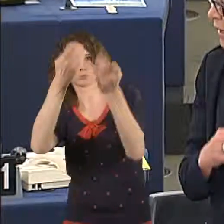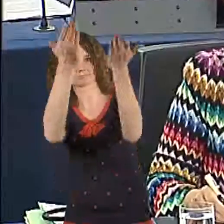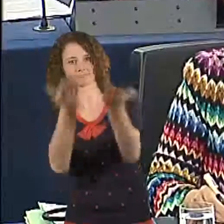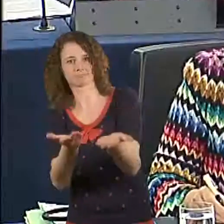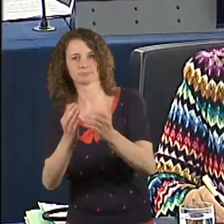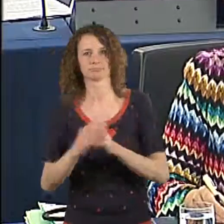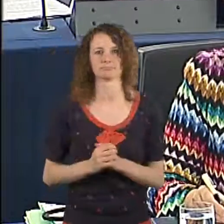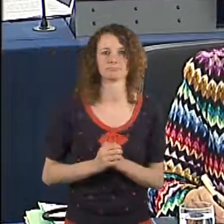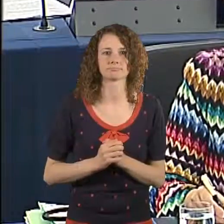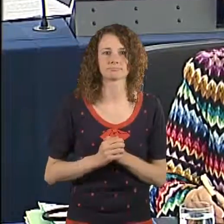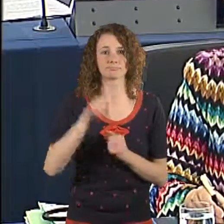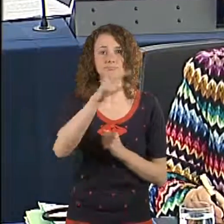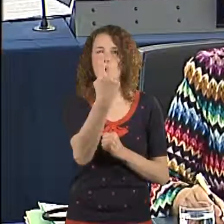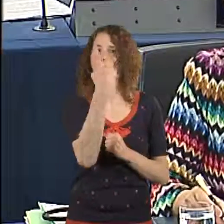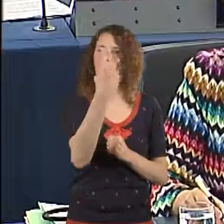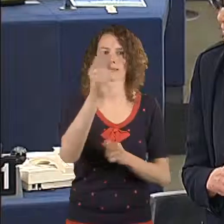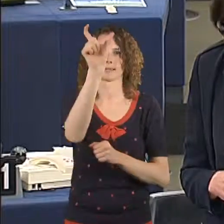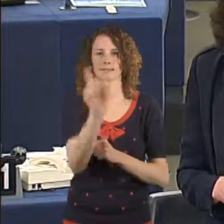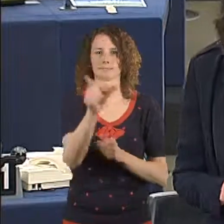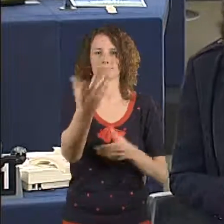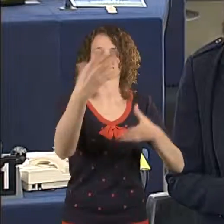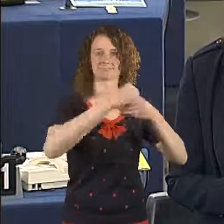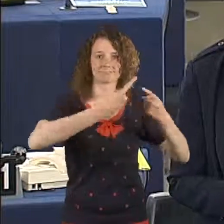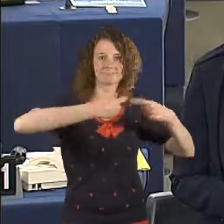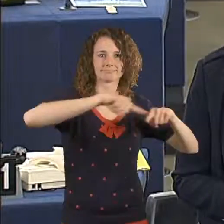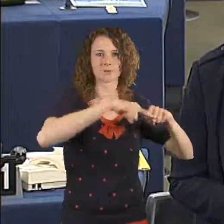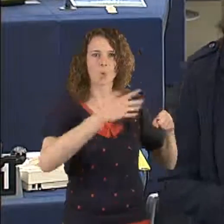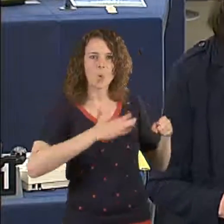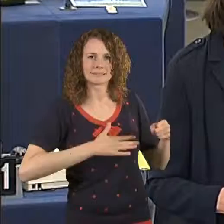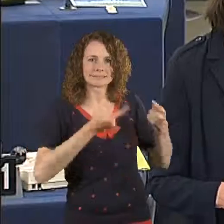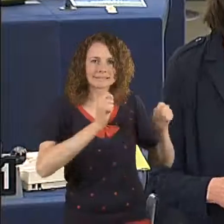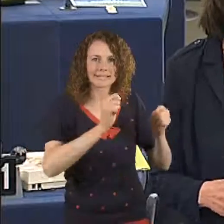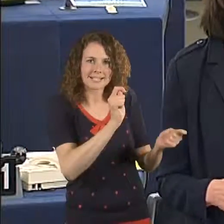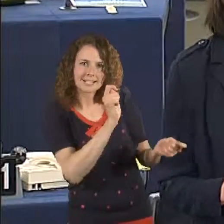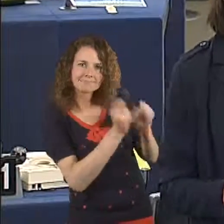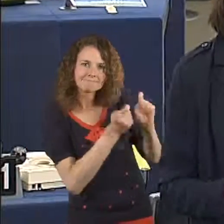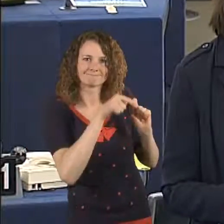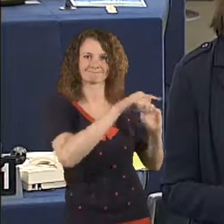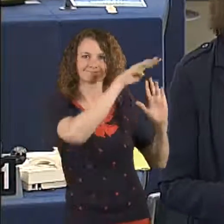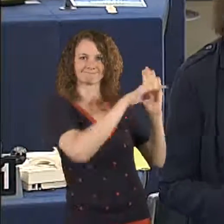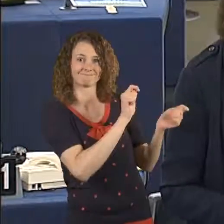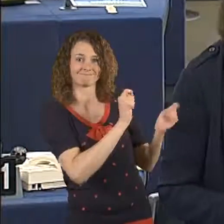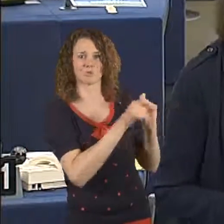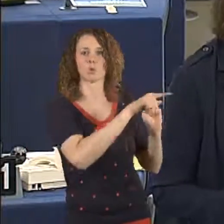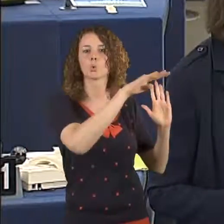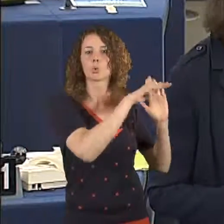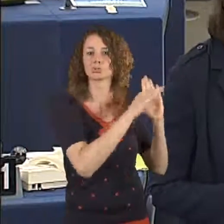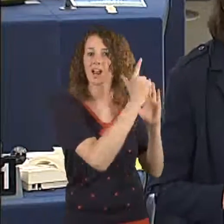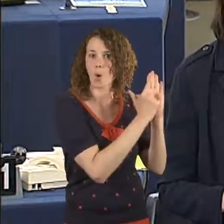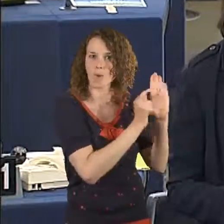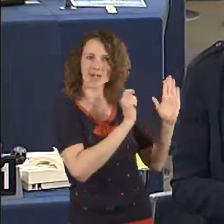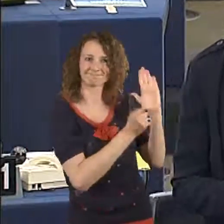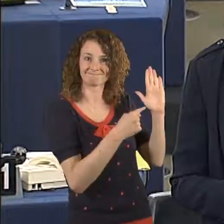I hope that people can find ways to really hear what we are saying. Ms